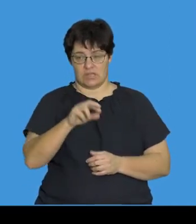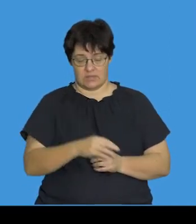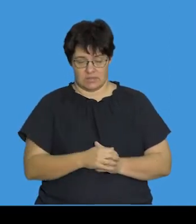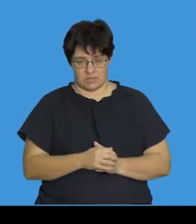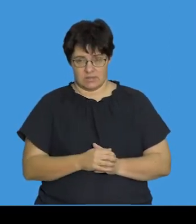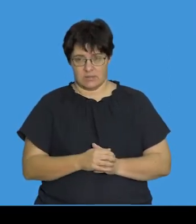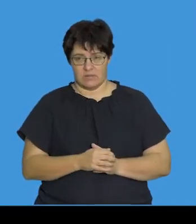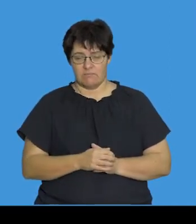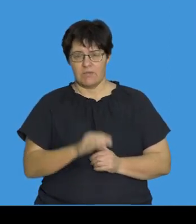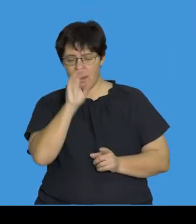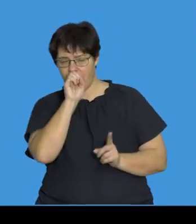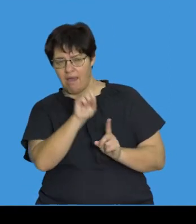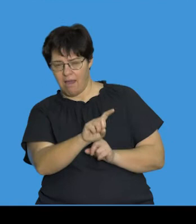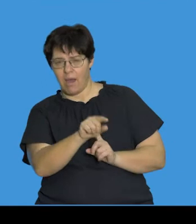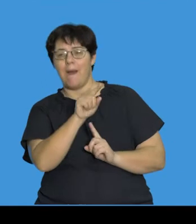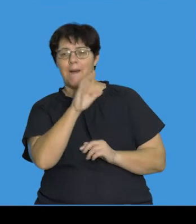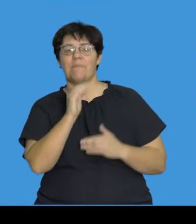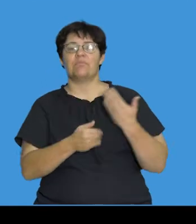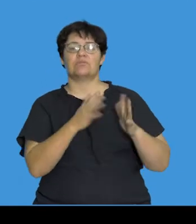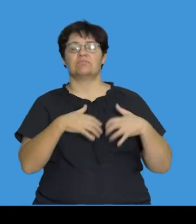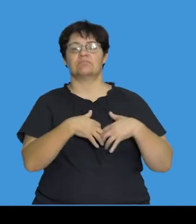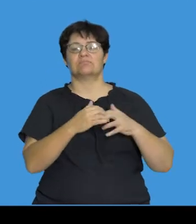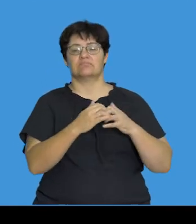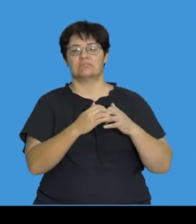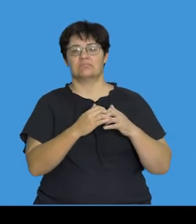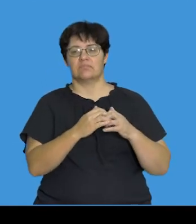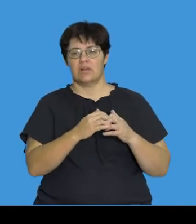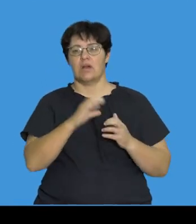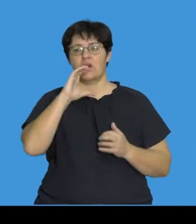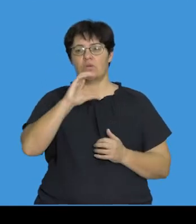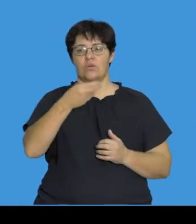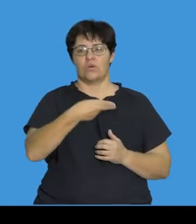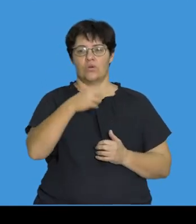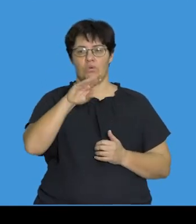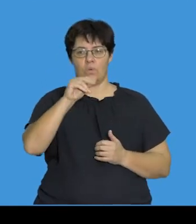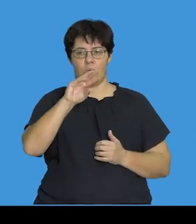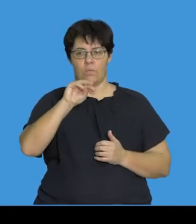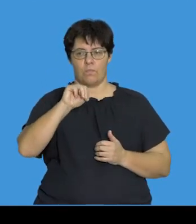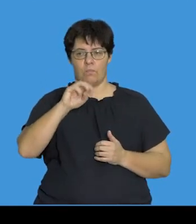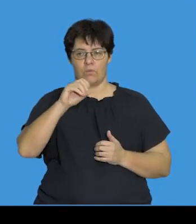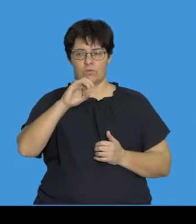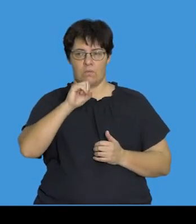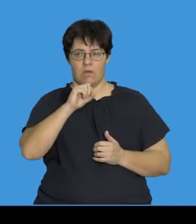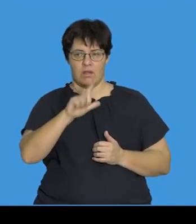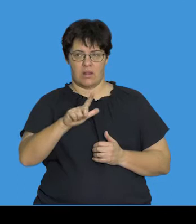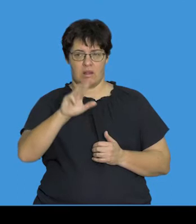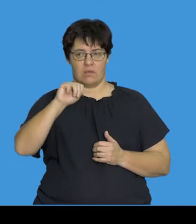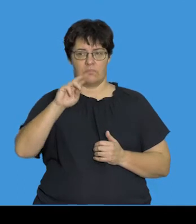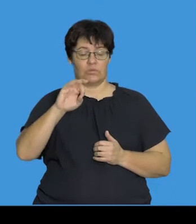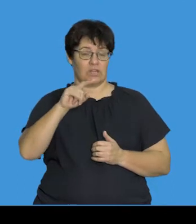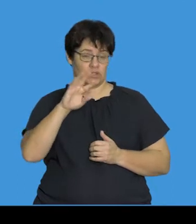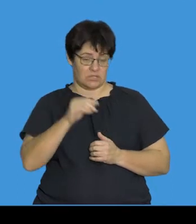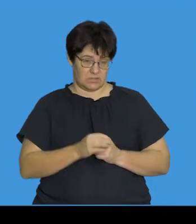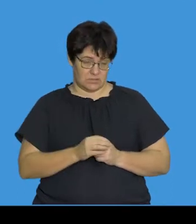And we do recognize that this process creates chromosomal mutations. So, as a wrap of this